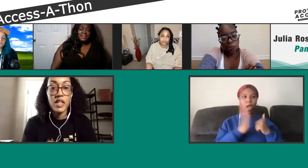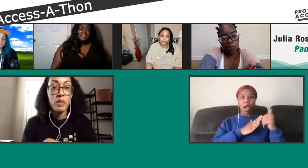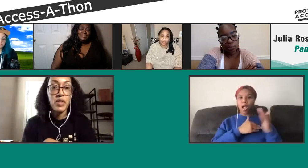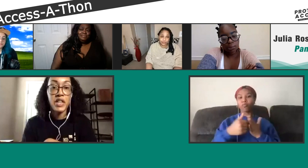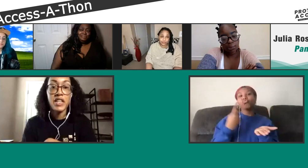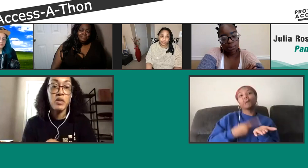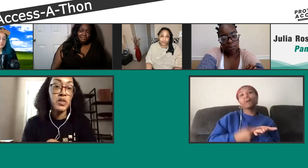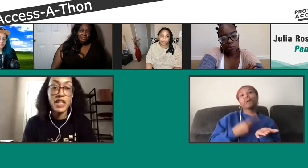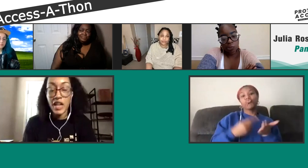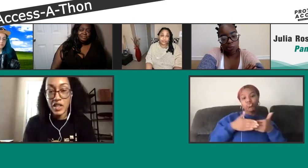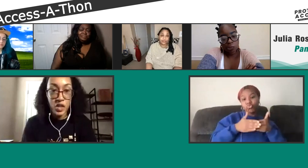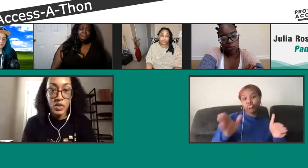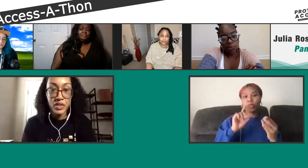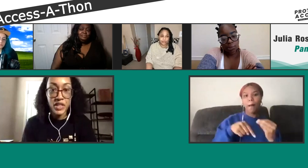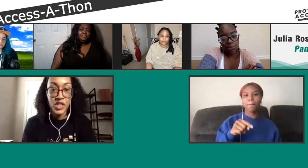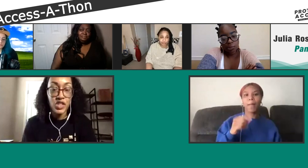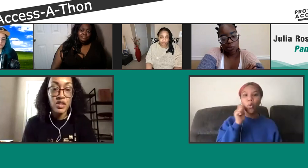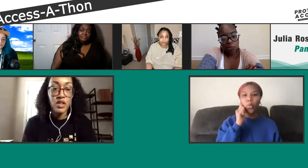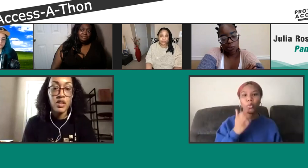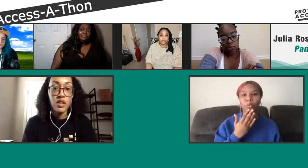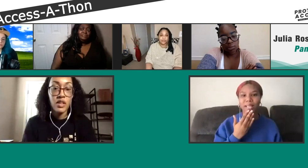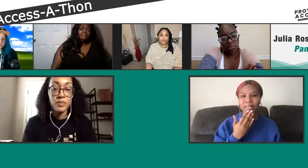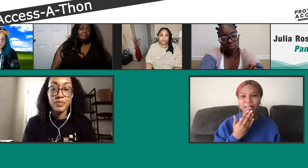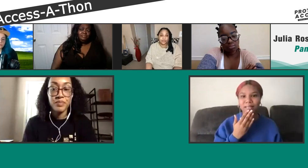A lot of people are not comfortable acknowledging their privilege.